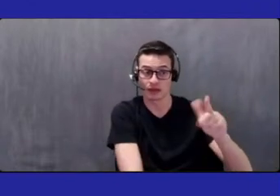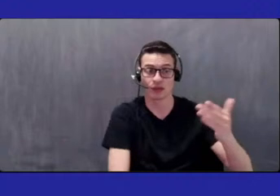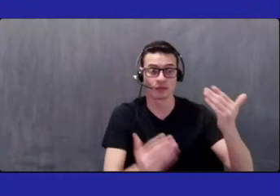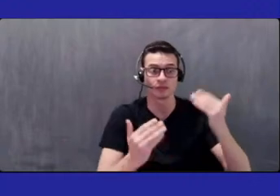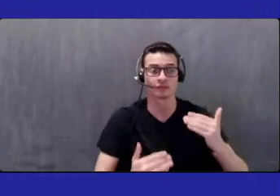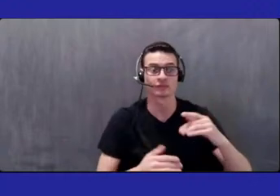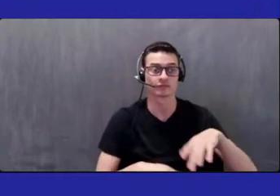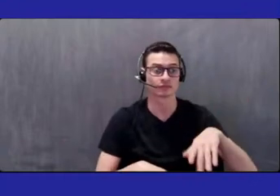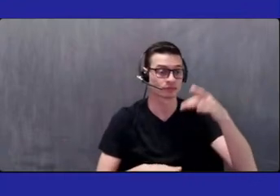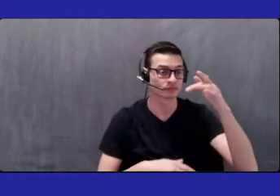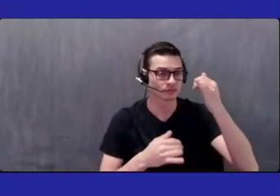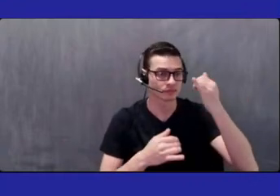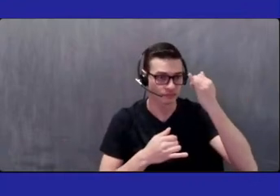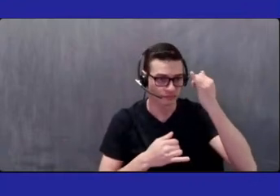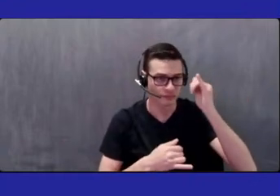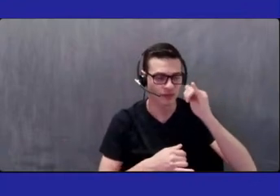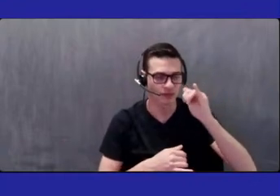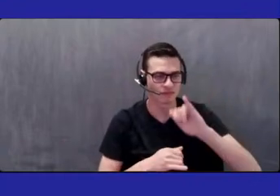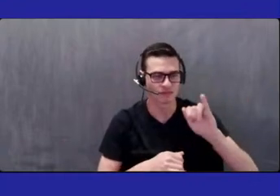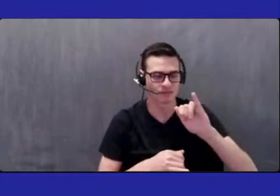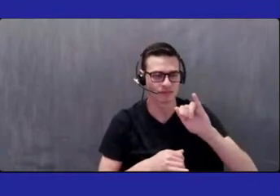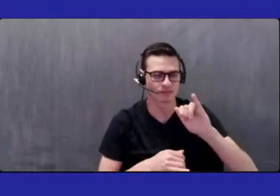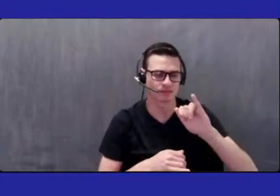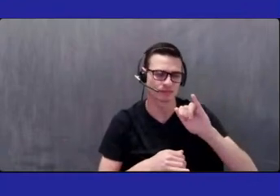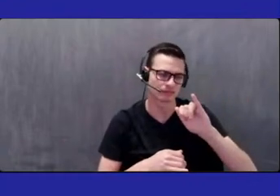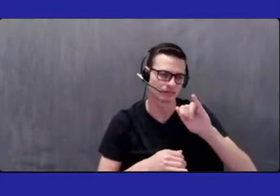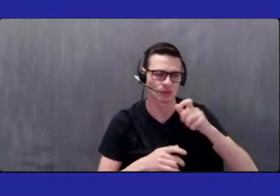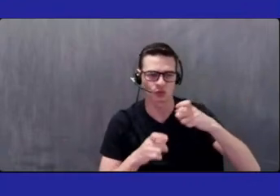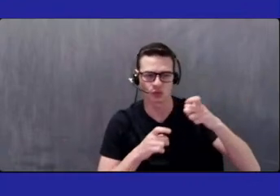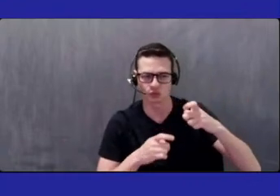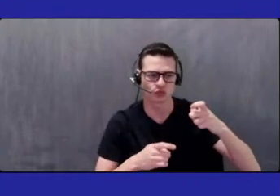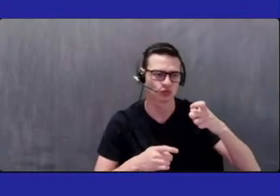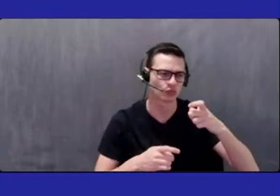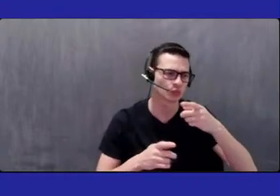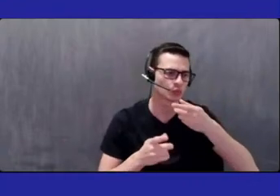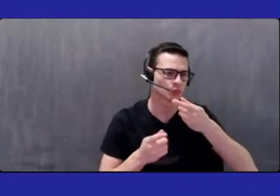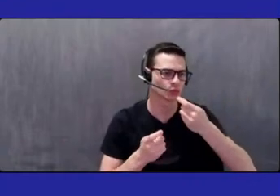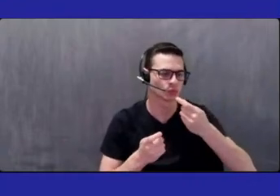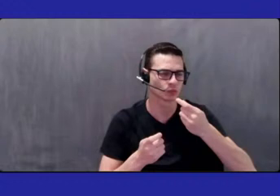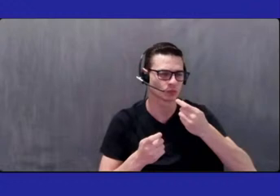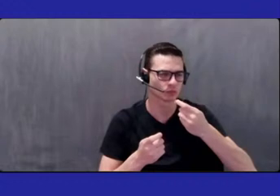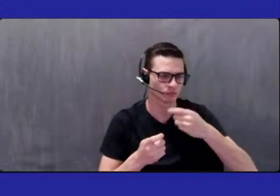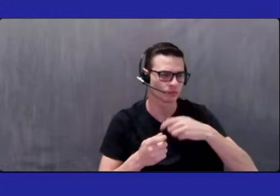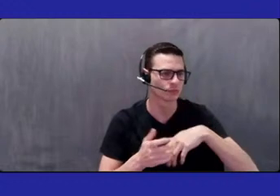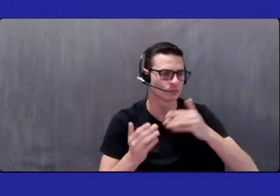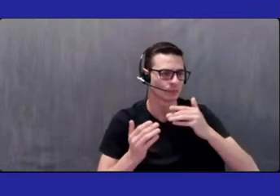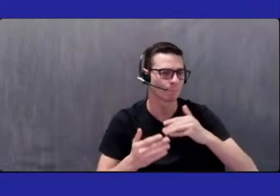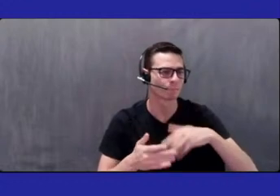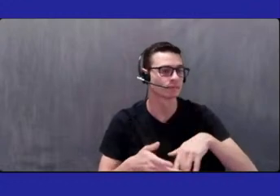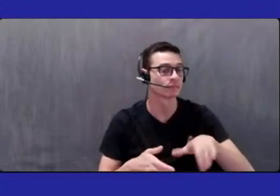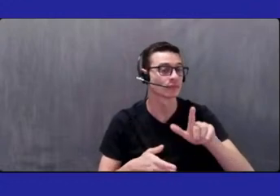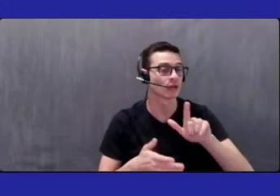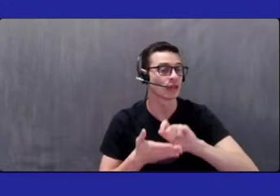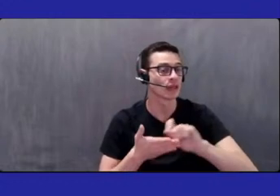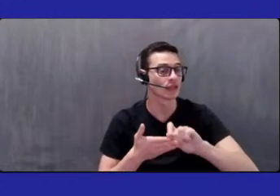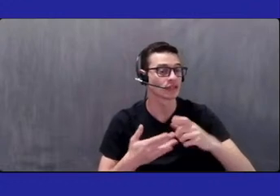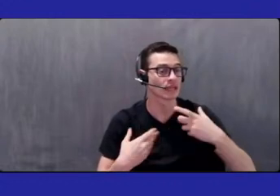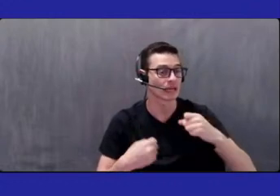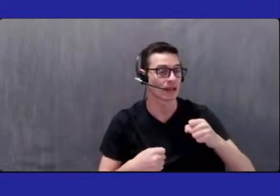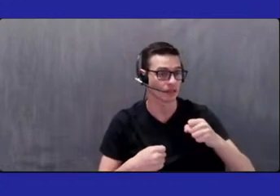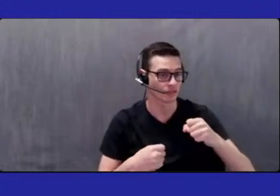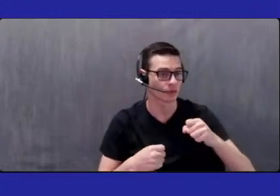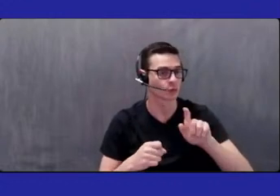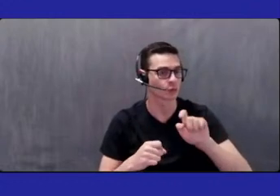the Infection Control Rounding Tool. Launched the Health Literacy Assessment Tool in Medicine. And also launched the Care